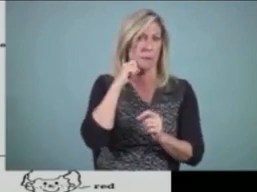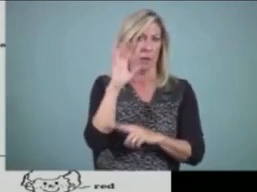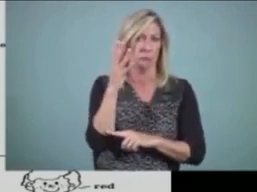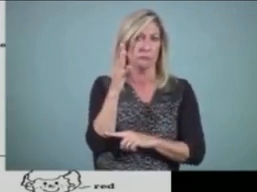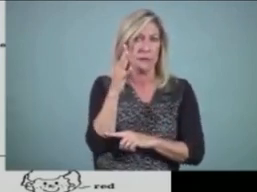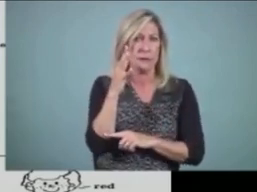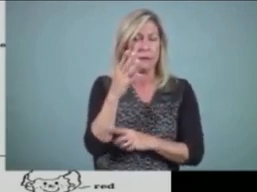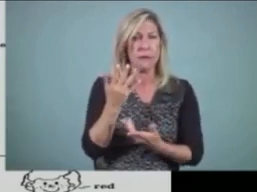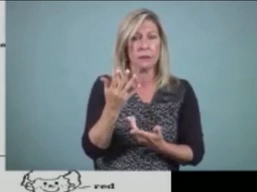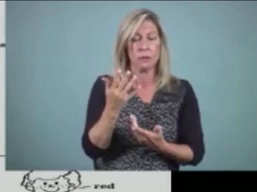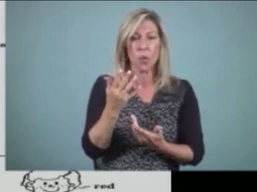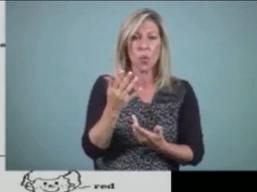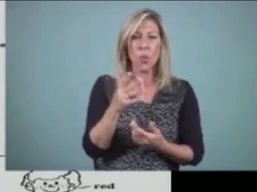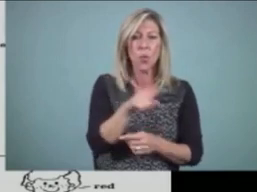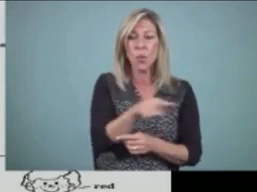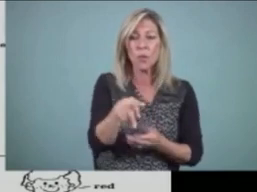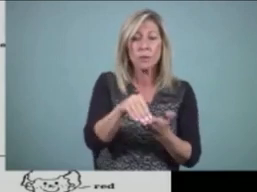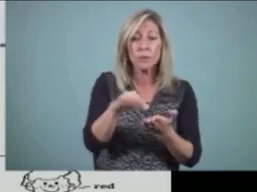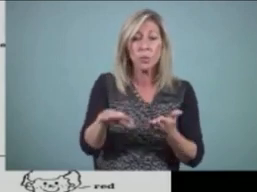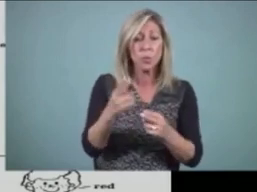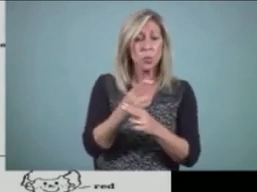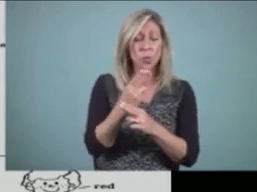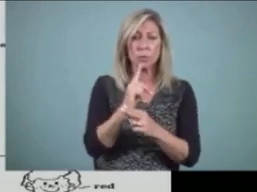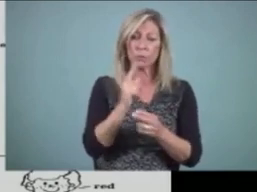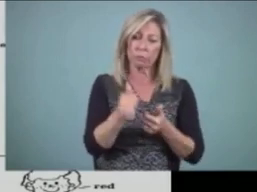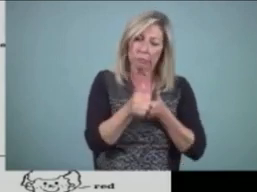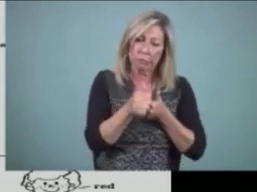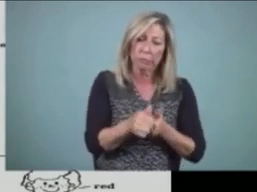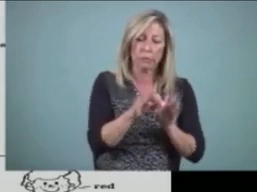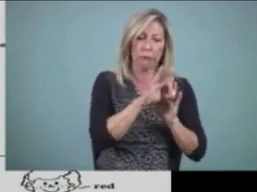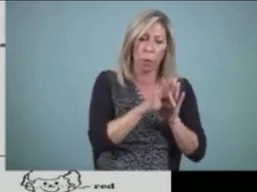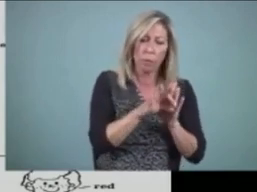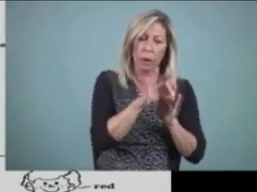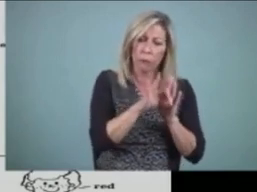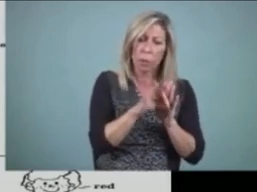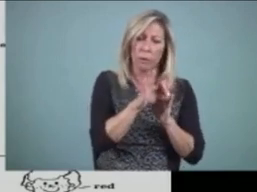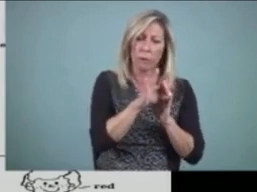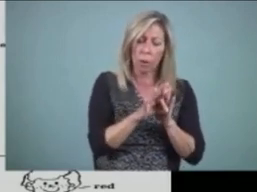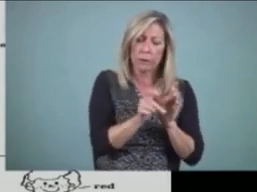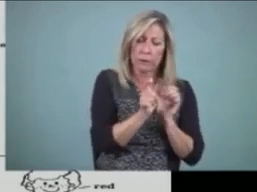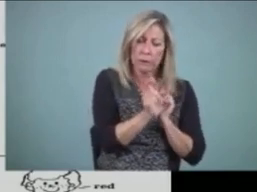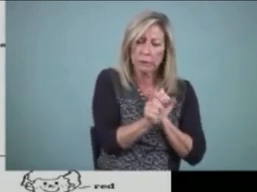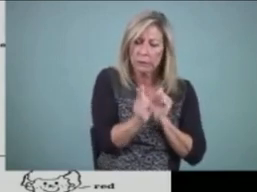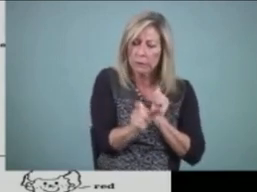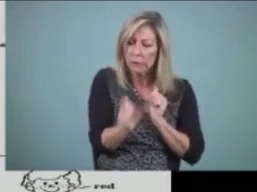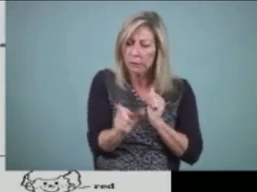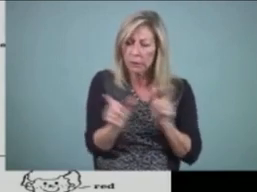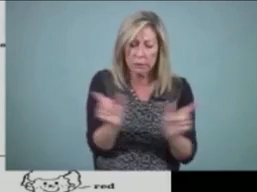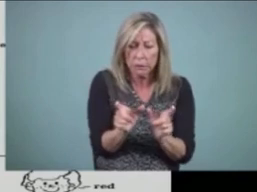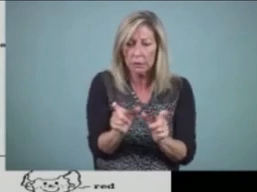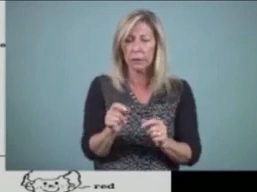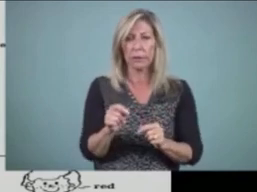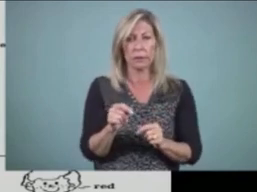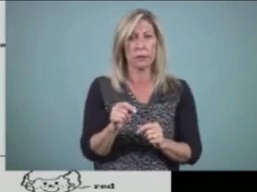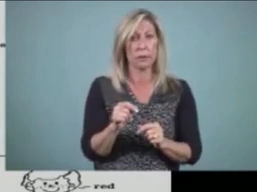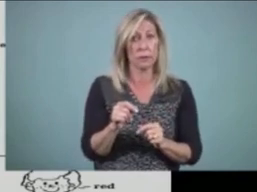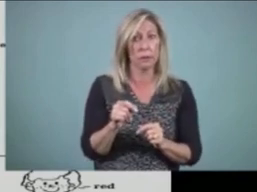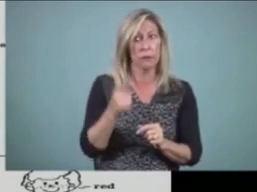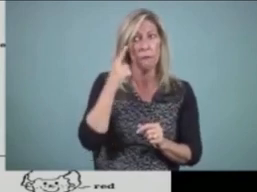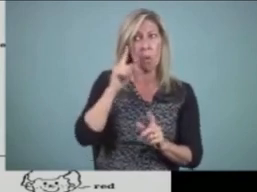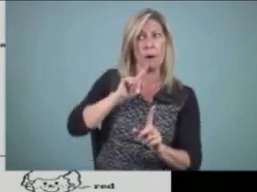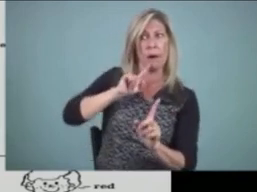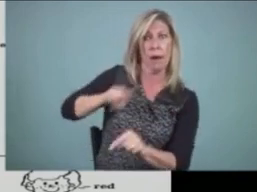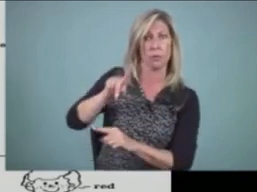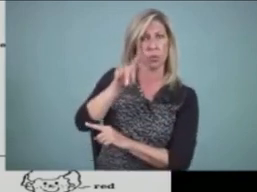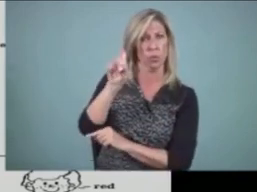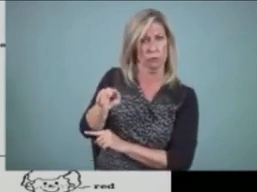formulaic patterns in response to questions. And the idea was that if we did enough of